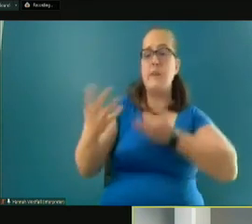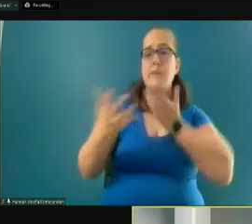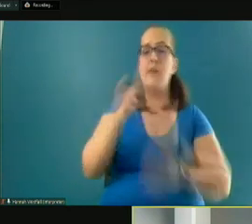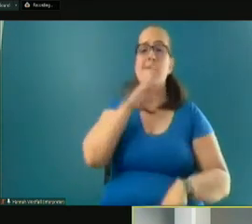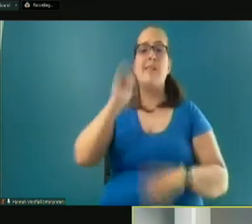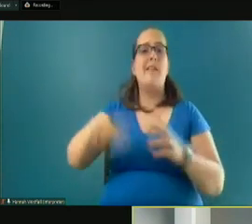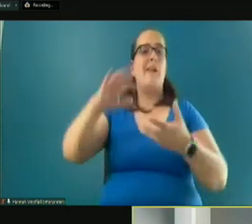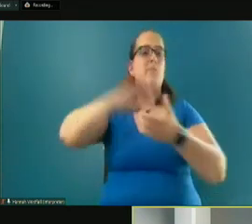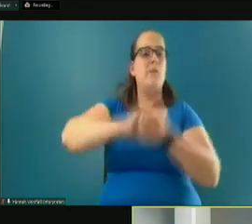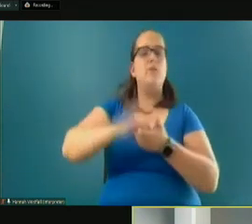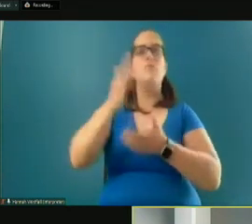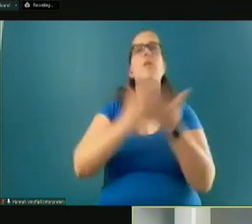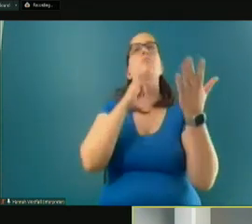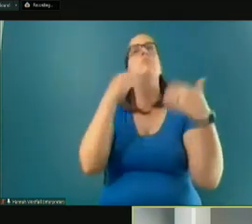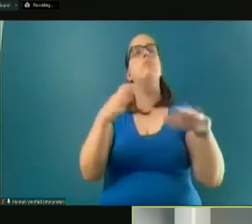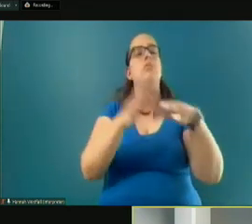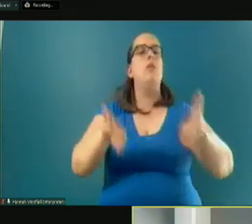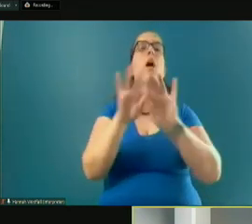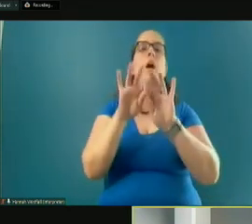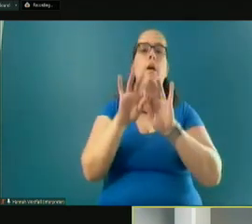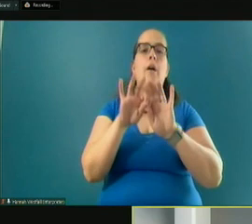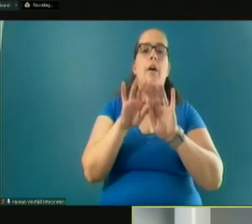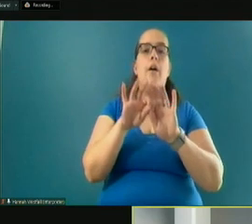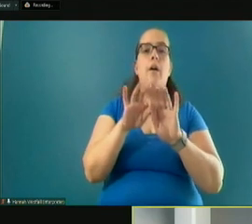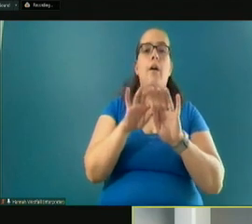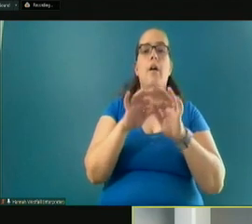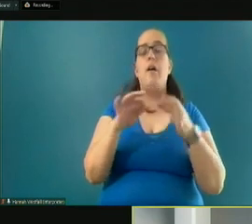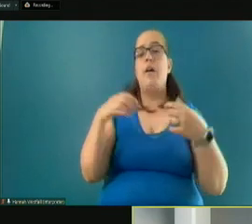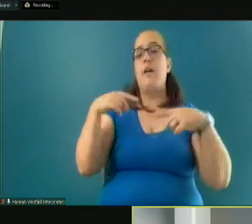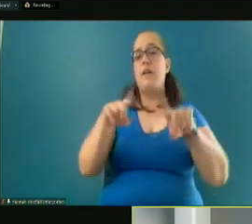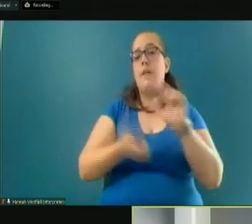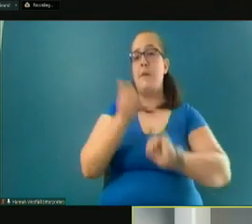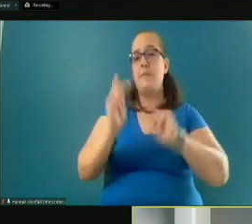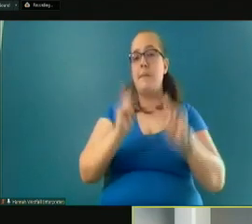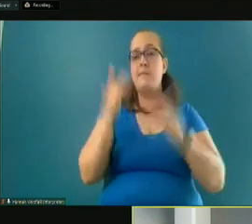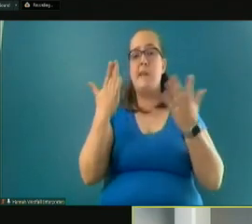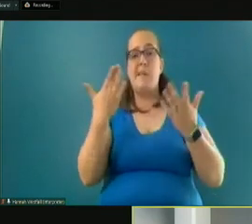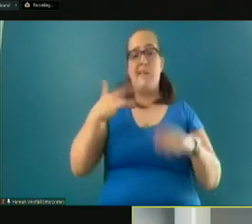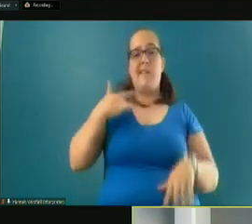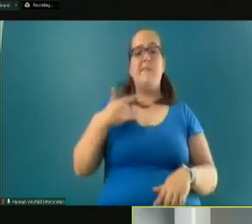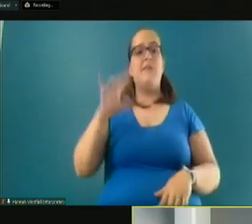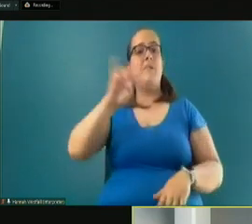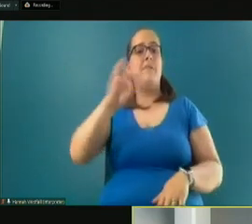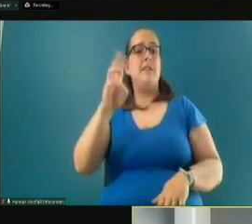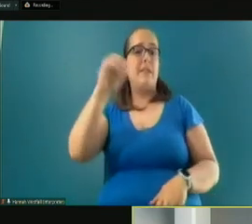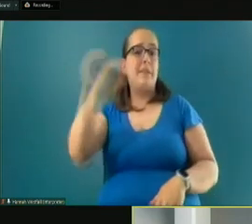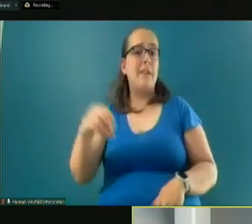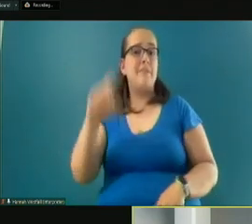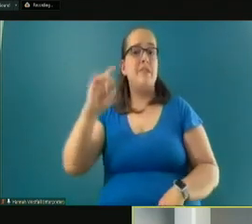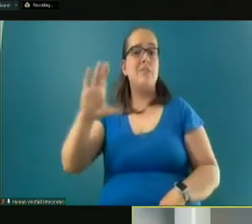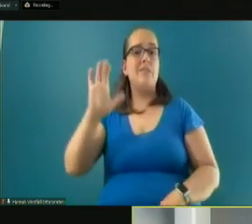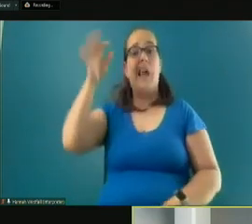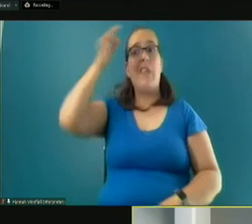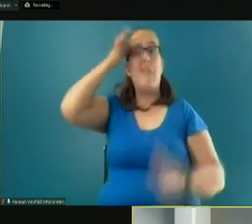partnership piece is so important. As most people probably have a sense, 76% of Deschutes County is in federal ownership.